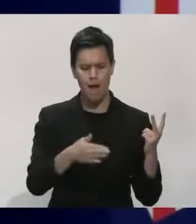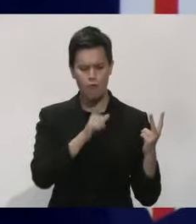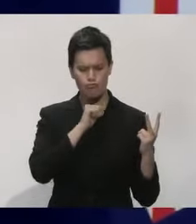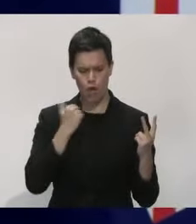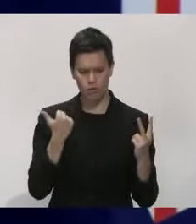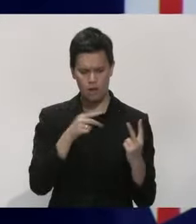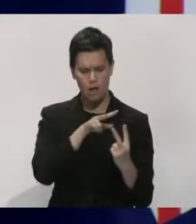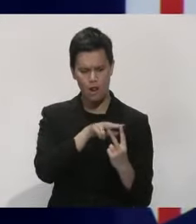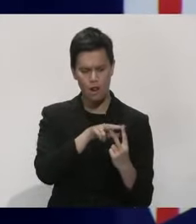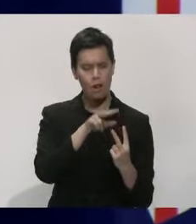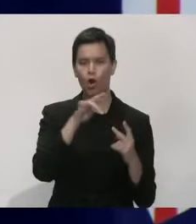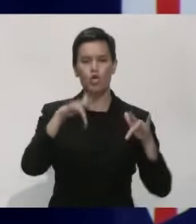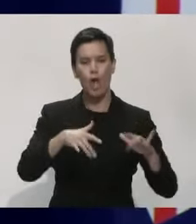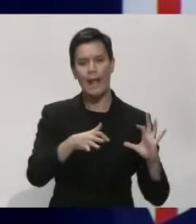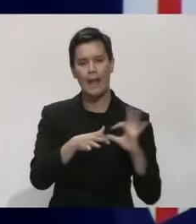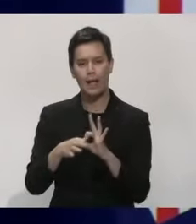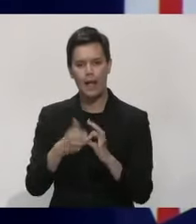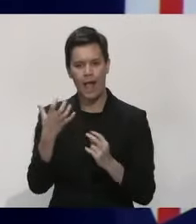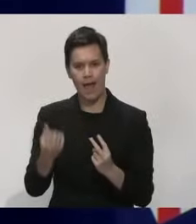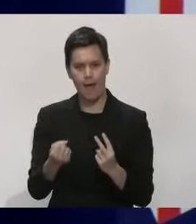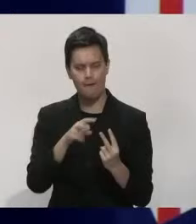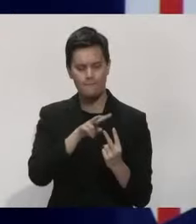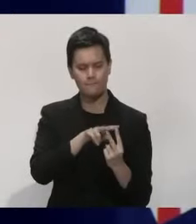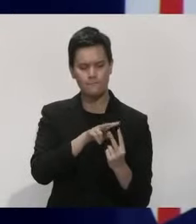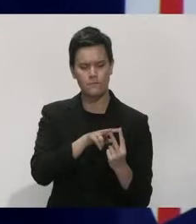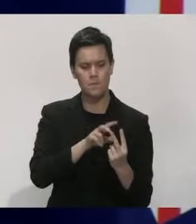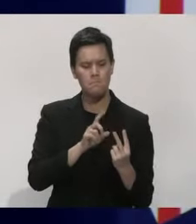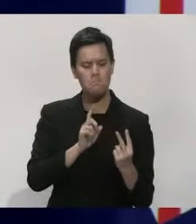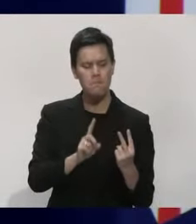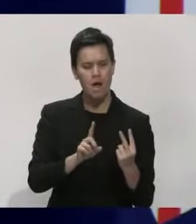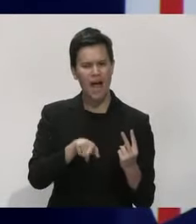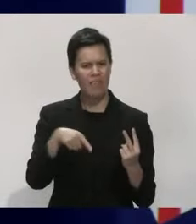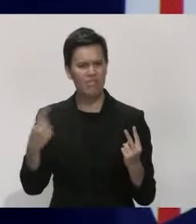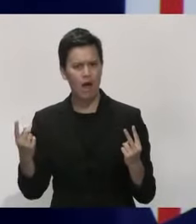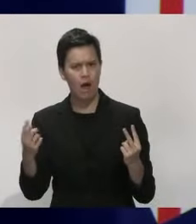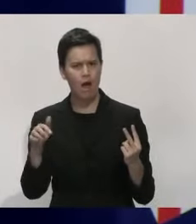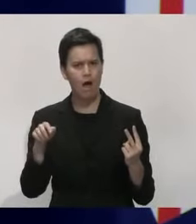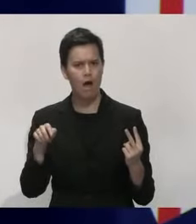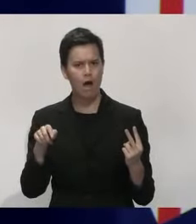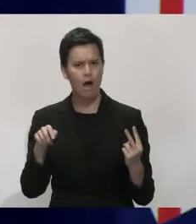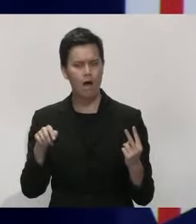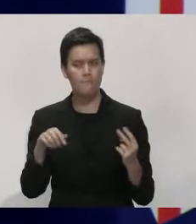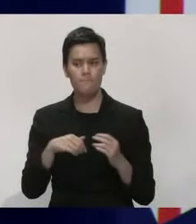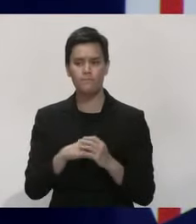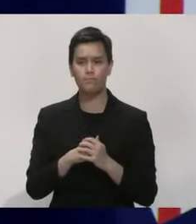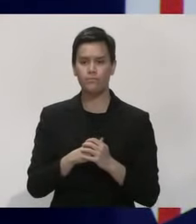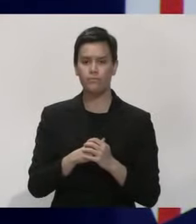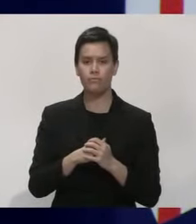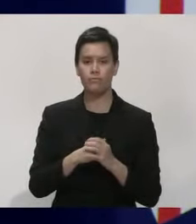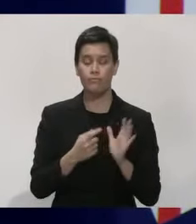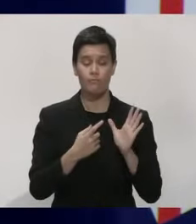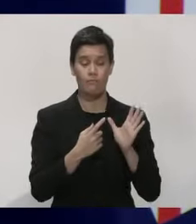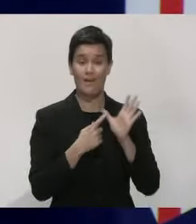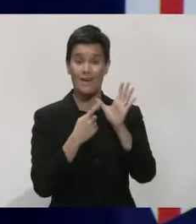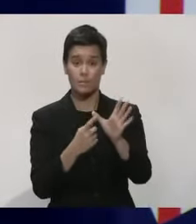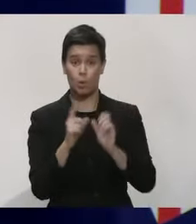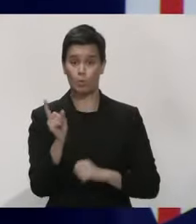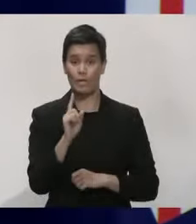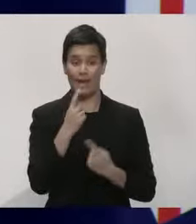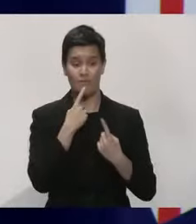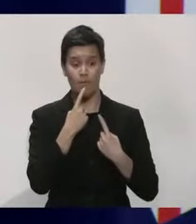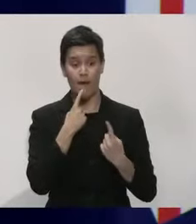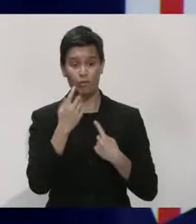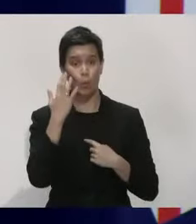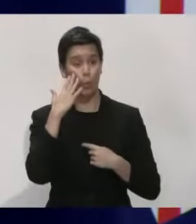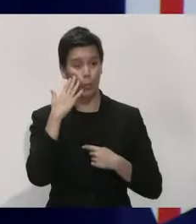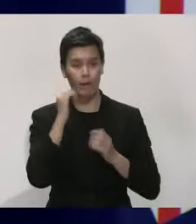There are no... Actually, I don't have it off the top of my head, but we will include something in the update today. I think off the